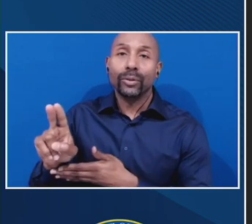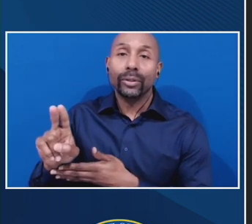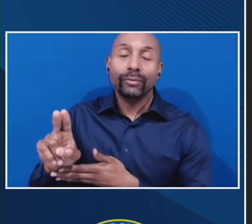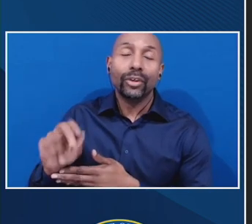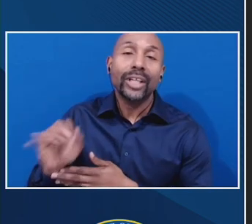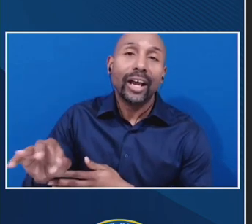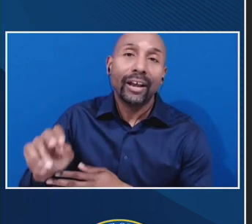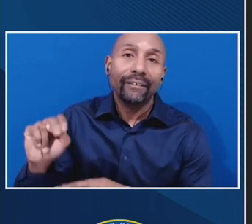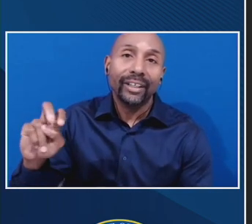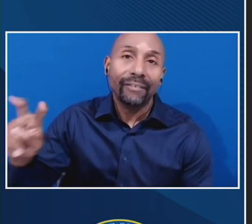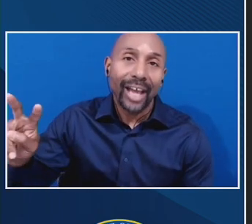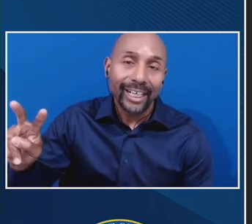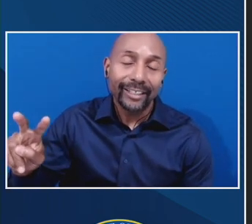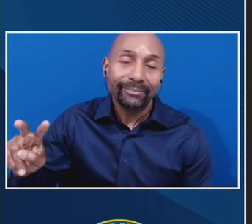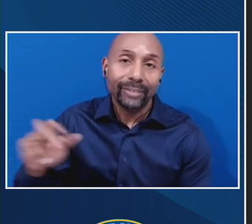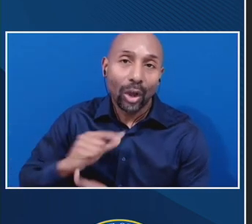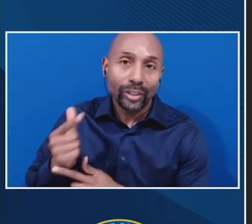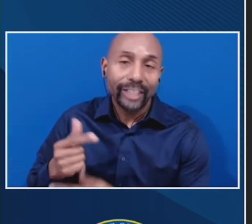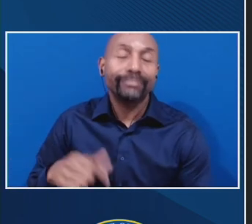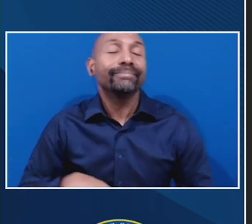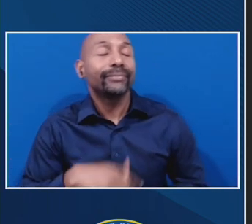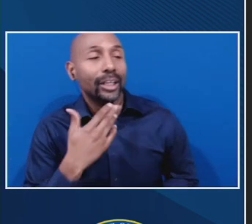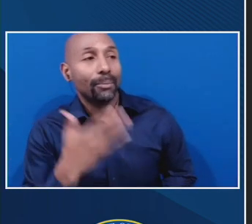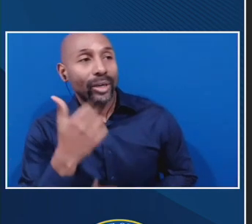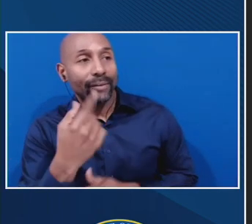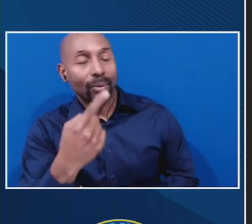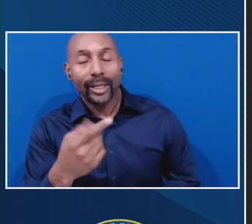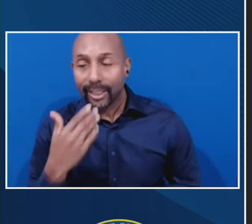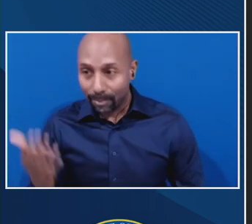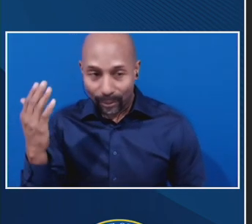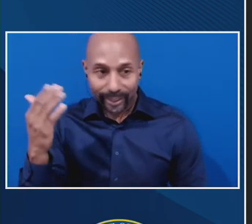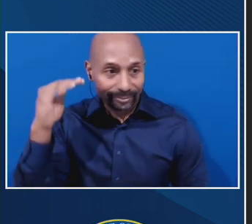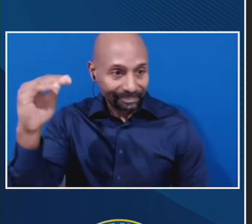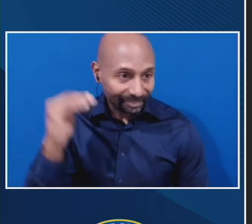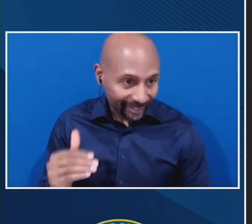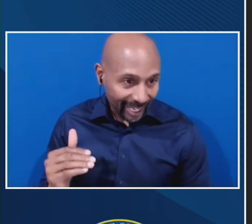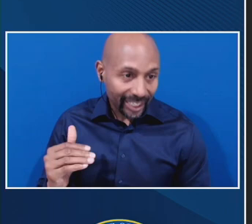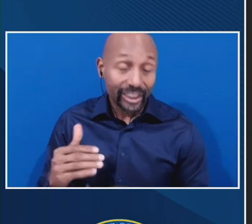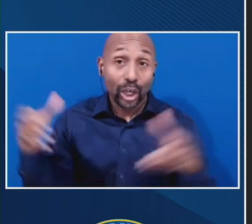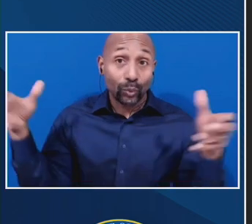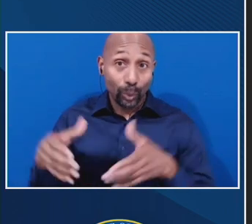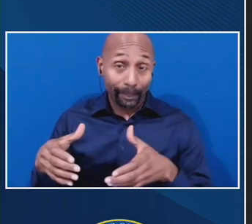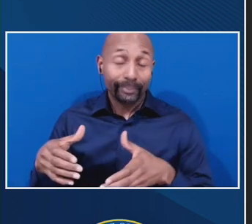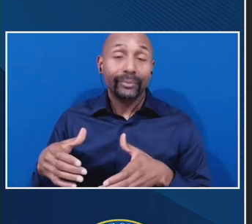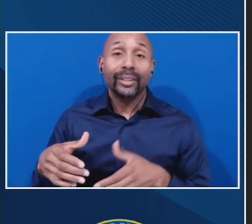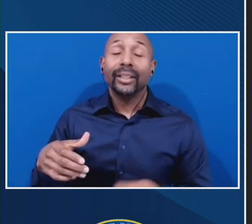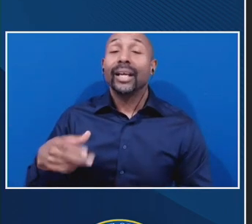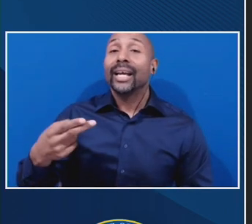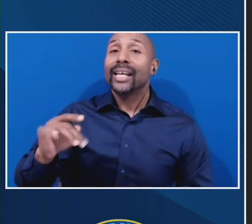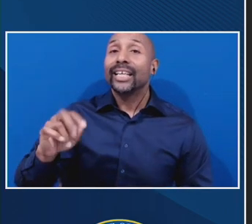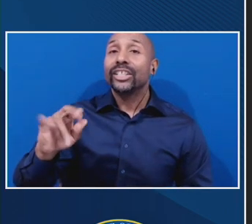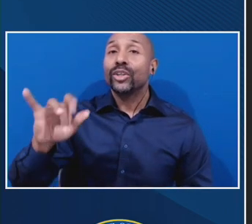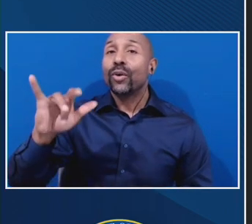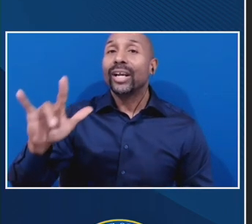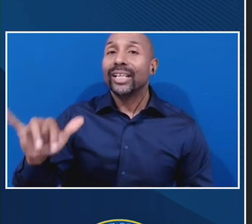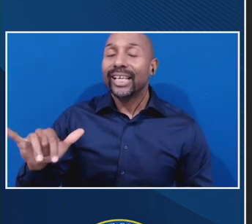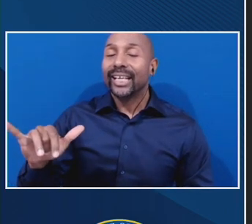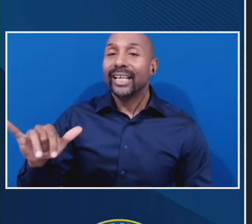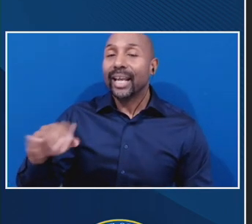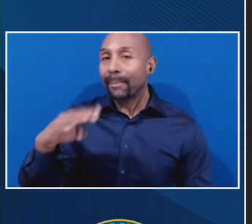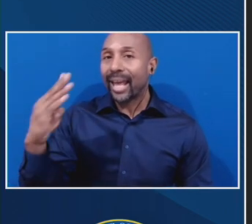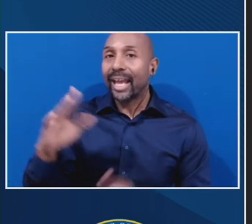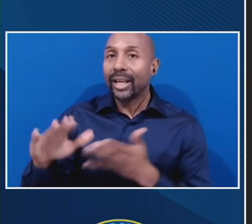Good morning, everyone. Good morning. Our next constituency group is the Historically Black Colleges and Universities,